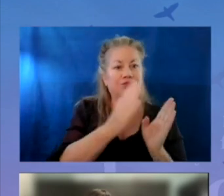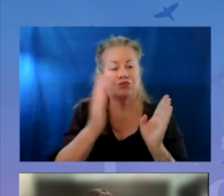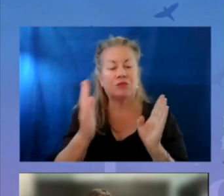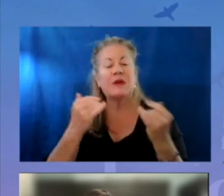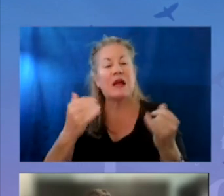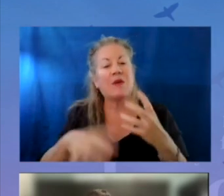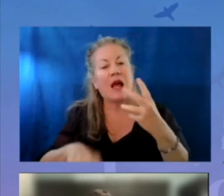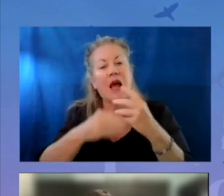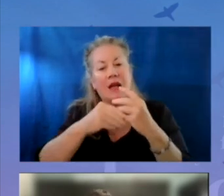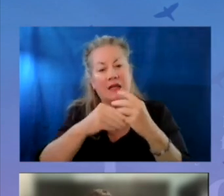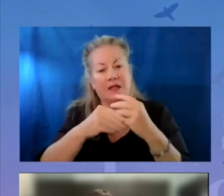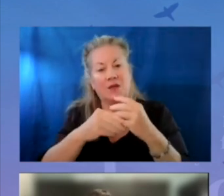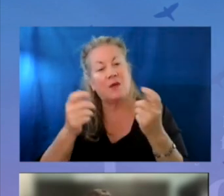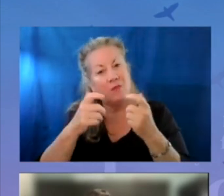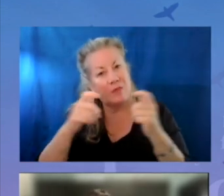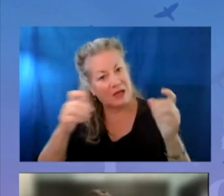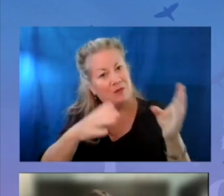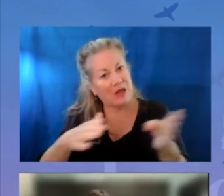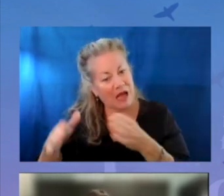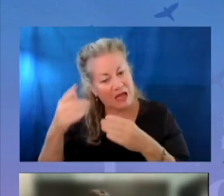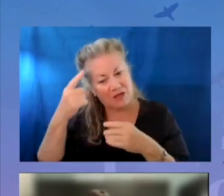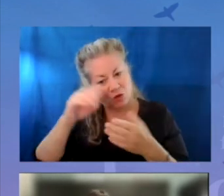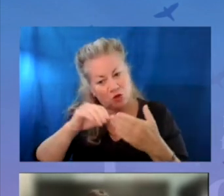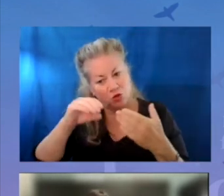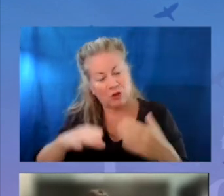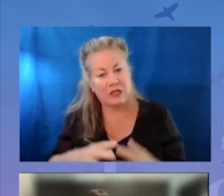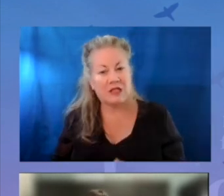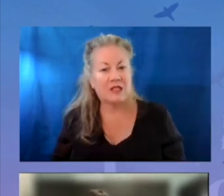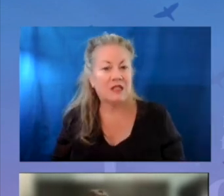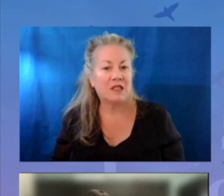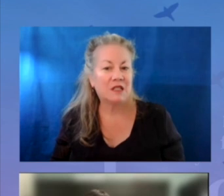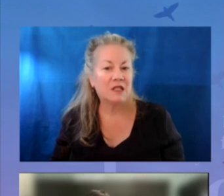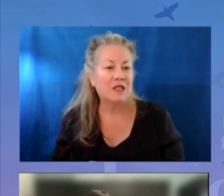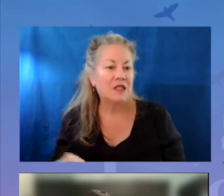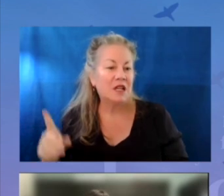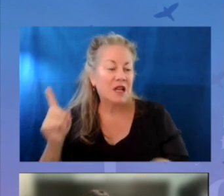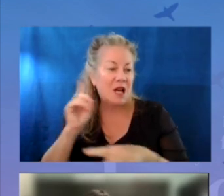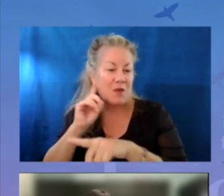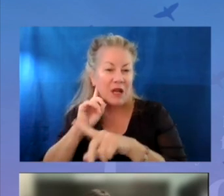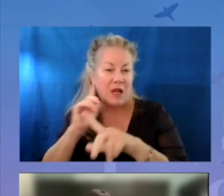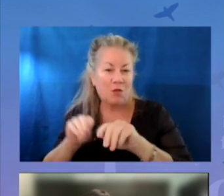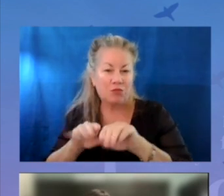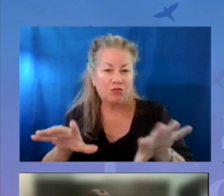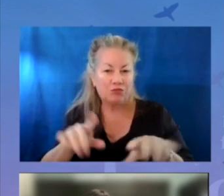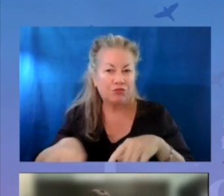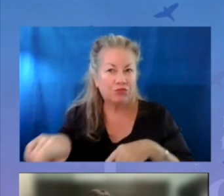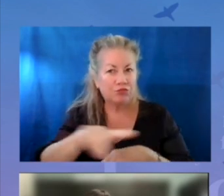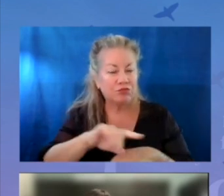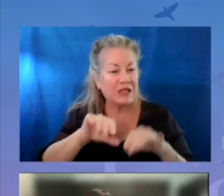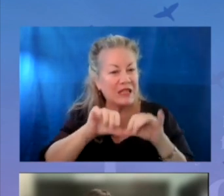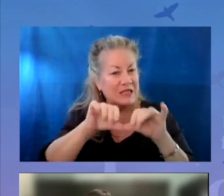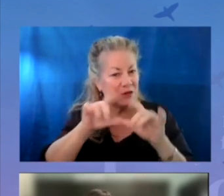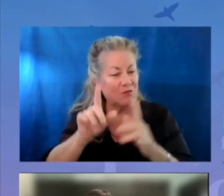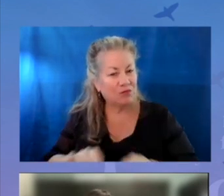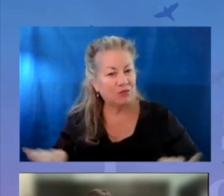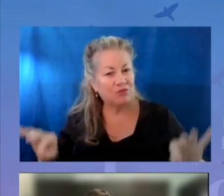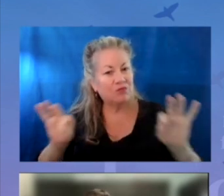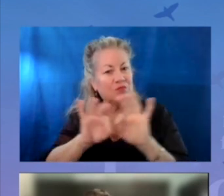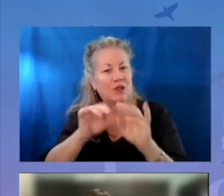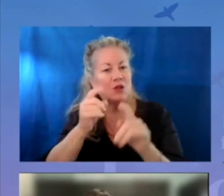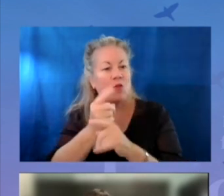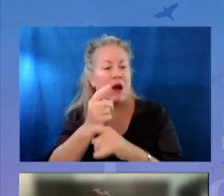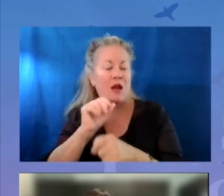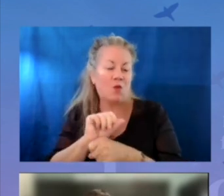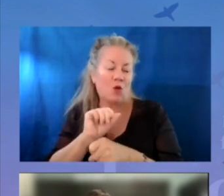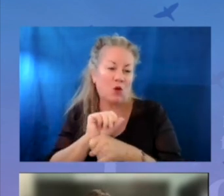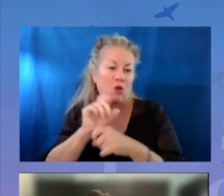we've added this year. We have big plans for our students. And we hear across stakeholders that this continues to be really meaningful and